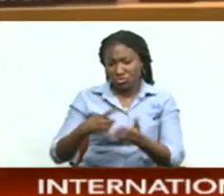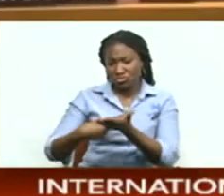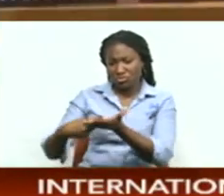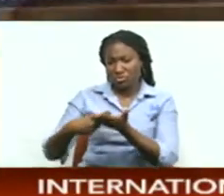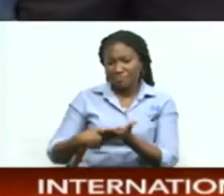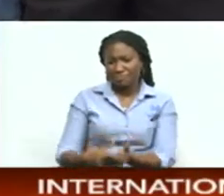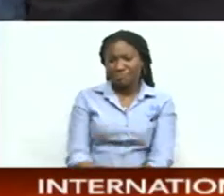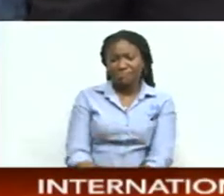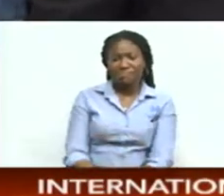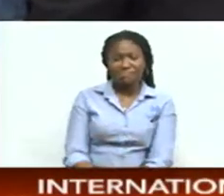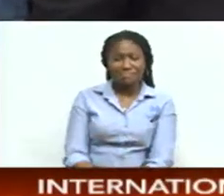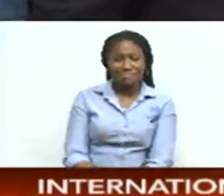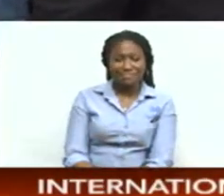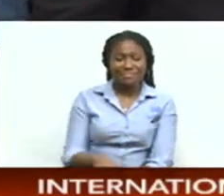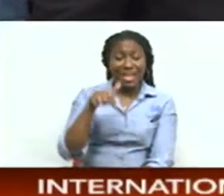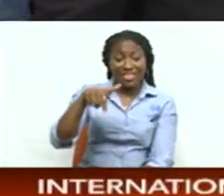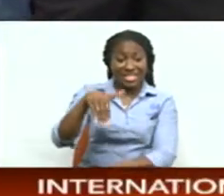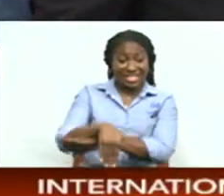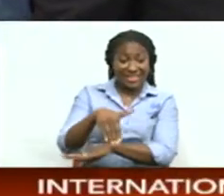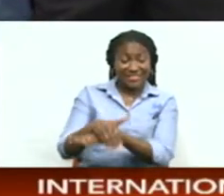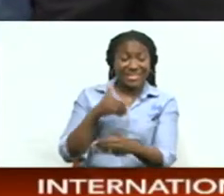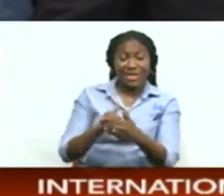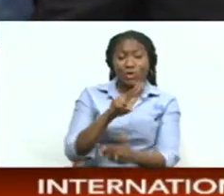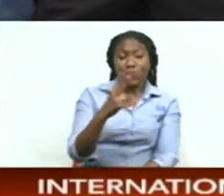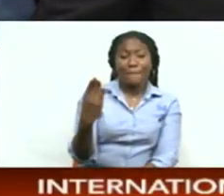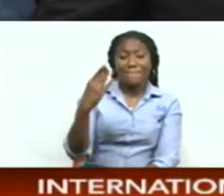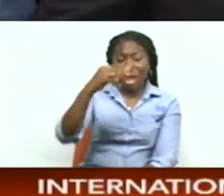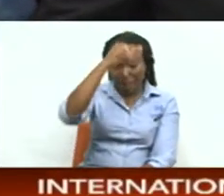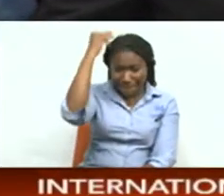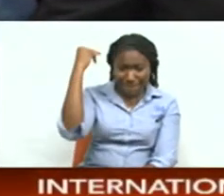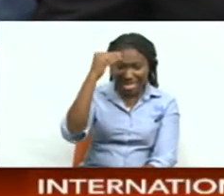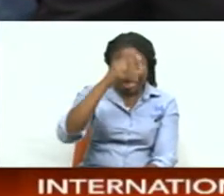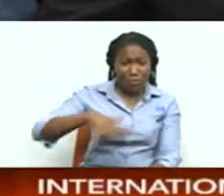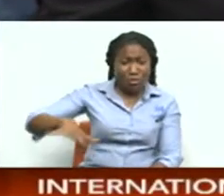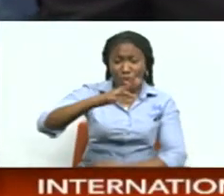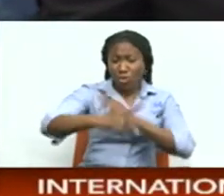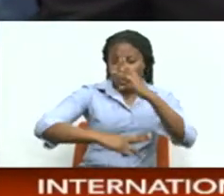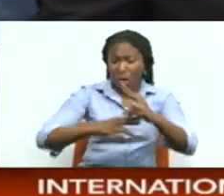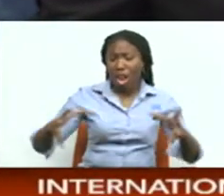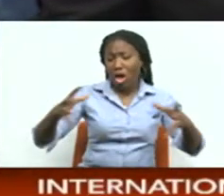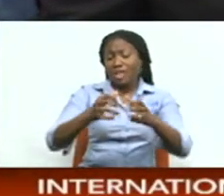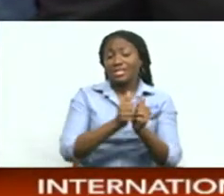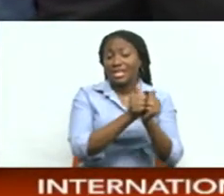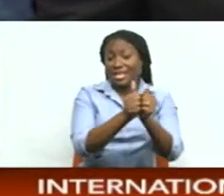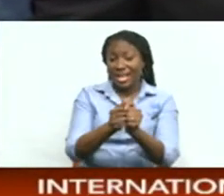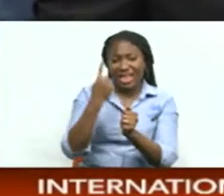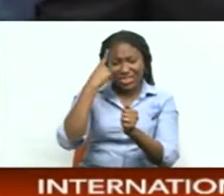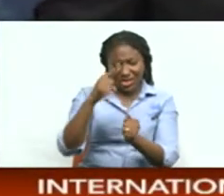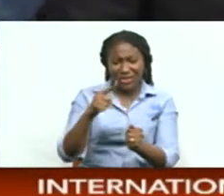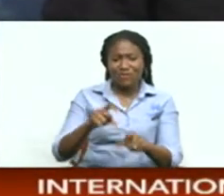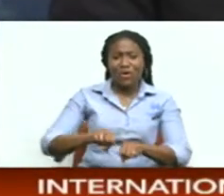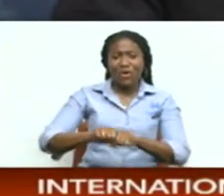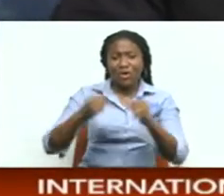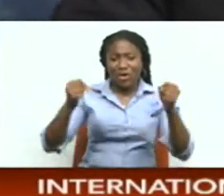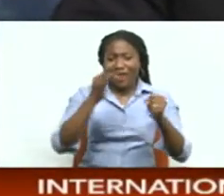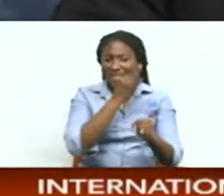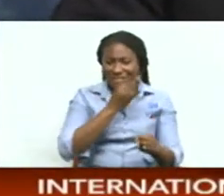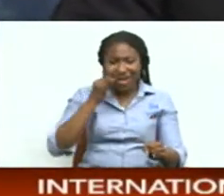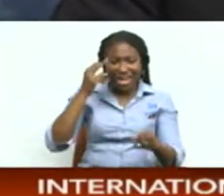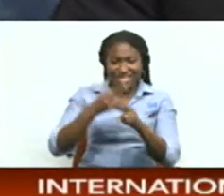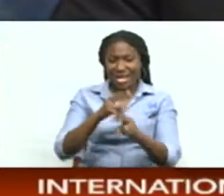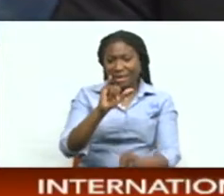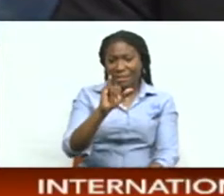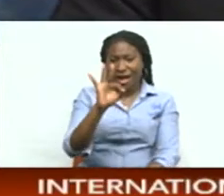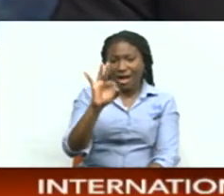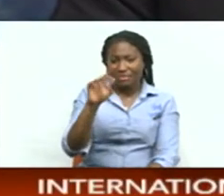well this evening nearly 2 billion Muslims around the world are coming together to break fast in what is called iftar that's